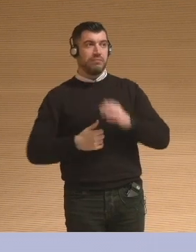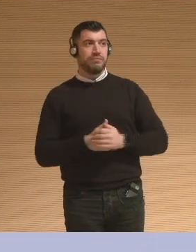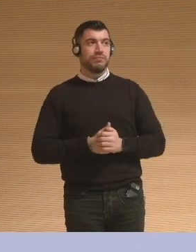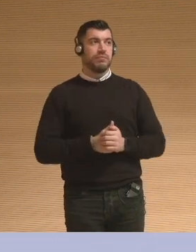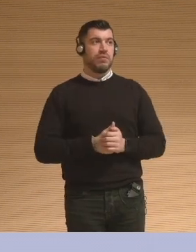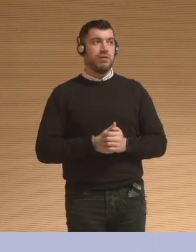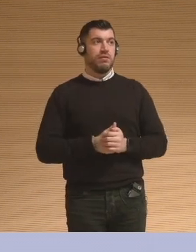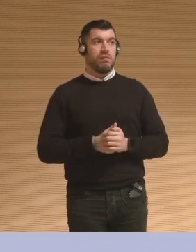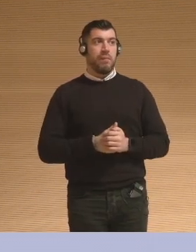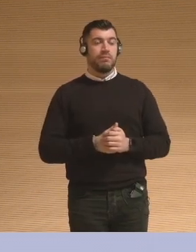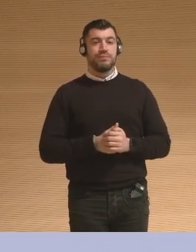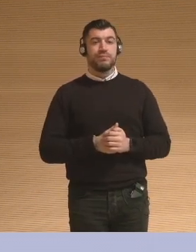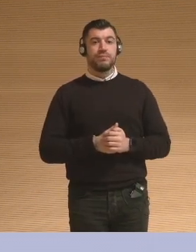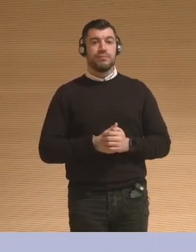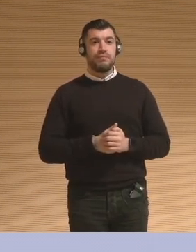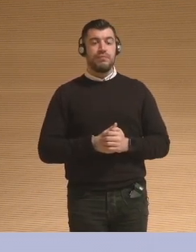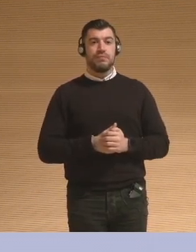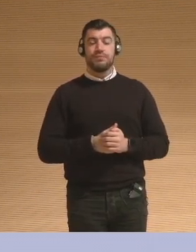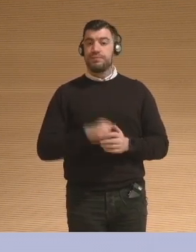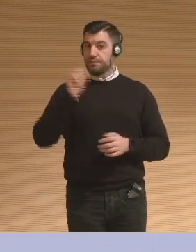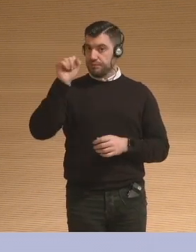Eleni, please. Should we have a mic here?